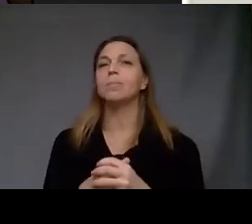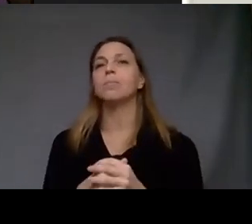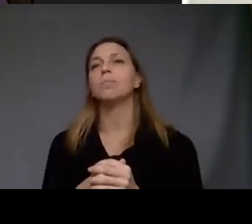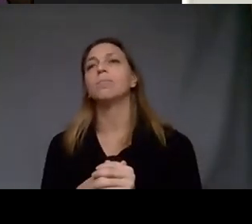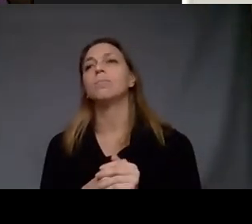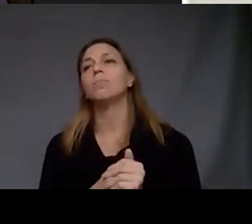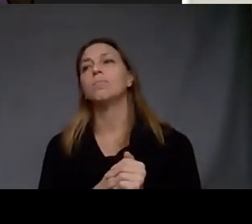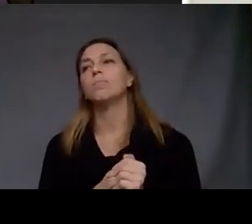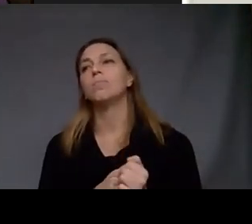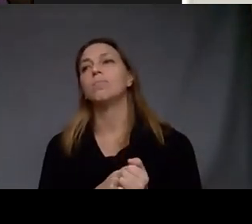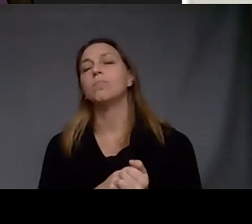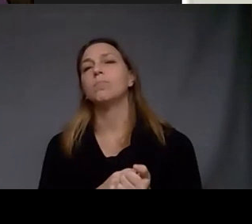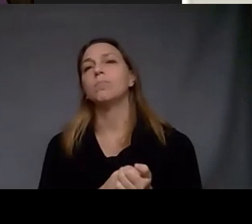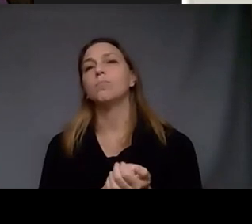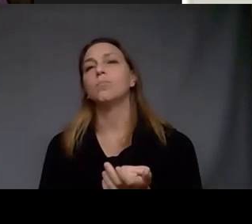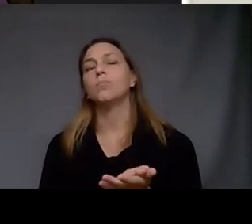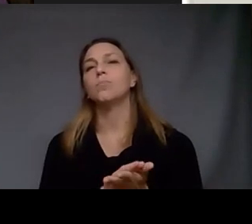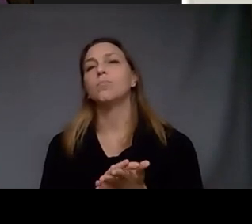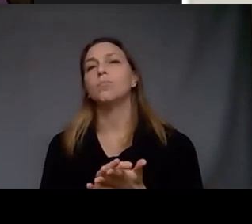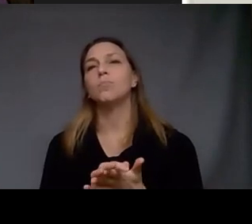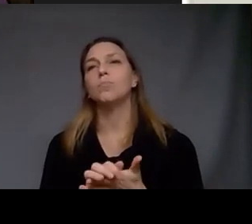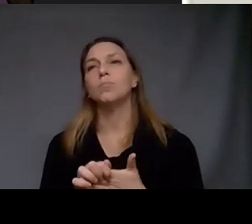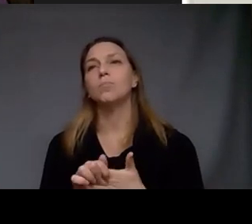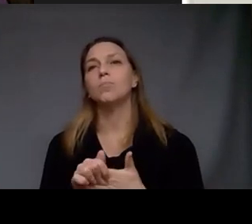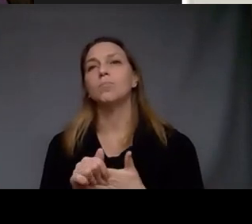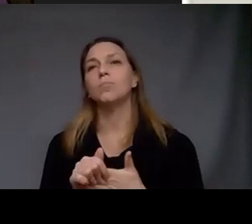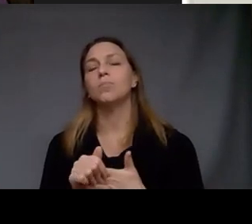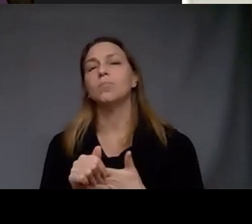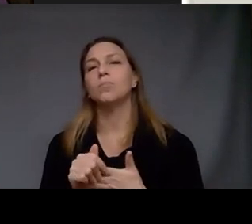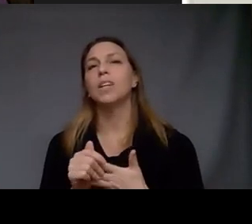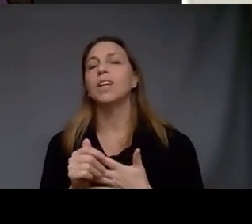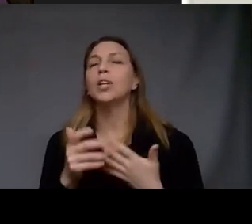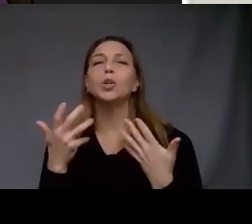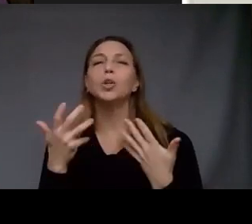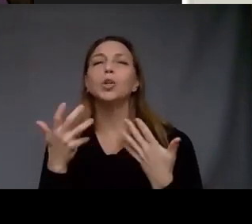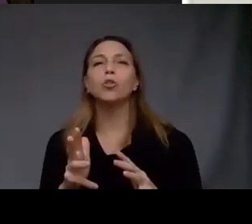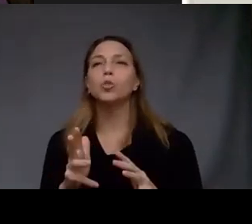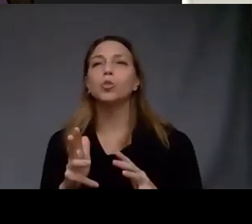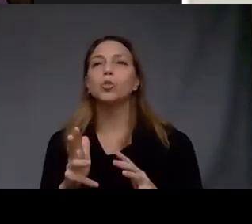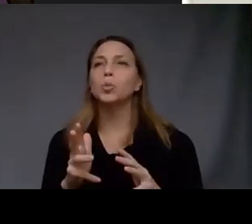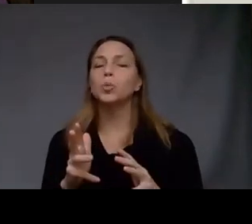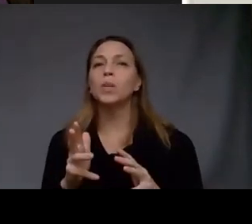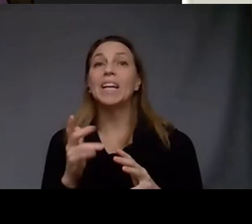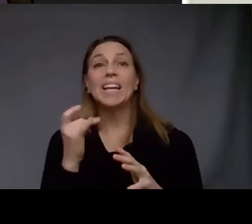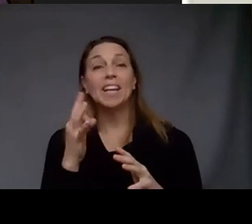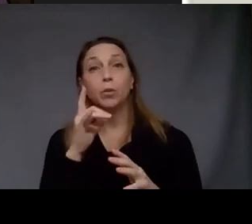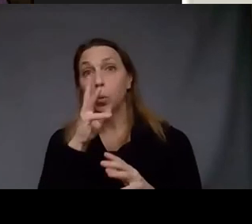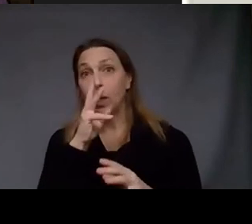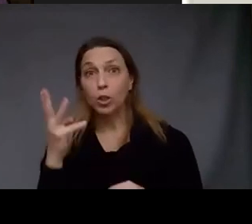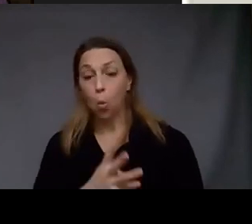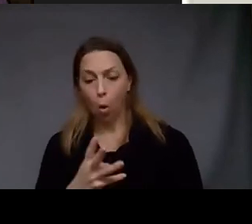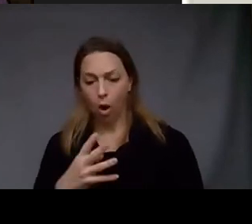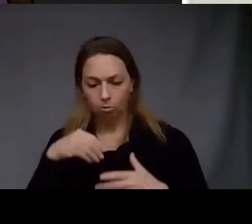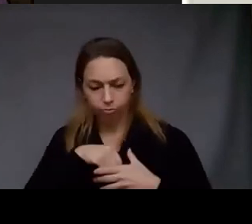think my impulse would be to go into my cave and hide there it's just because interacting with other